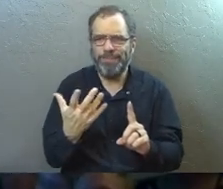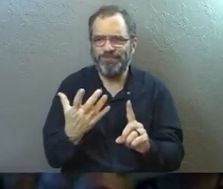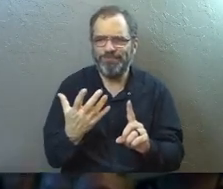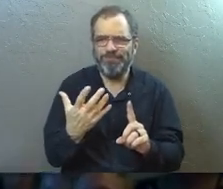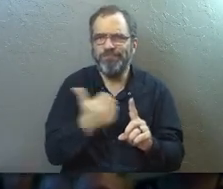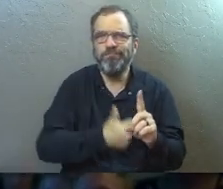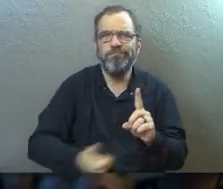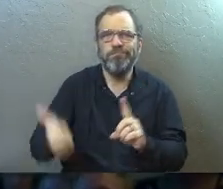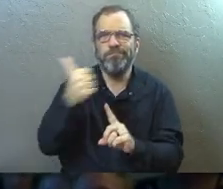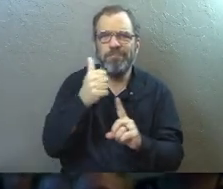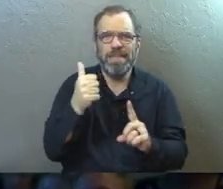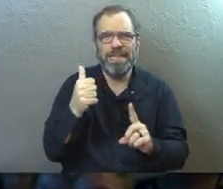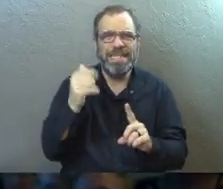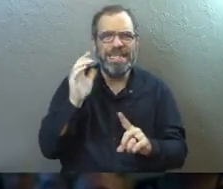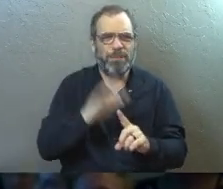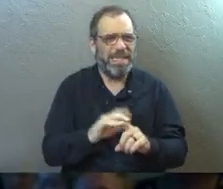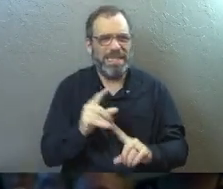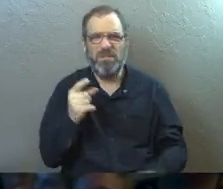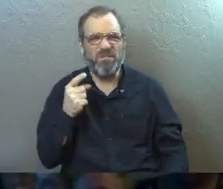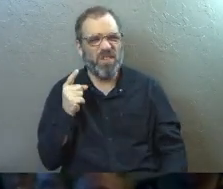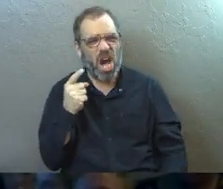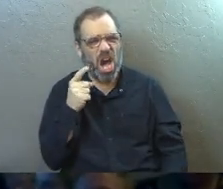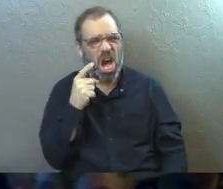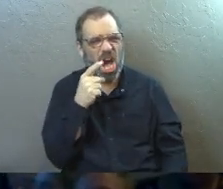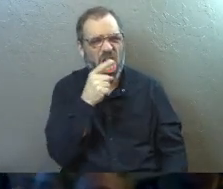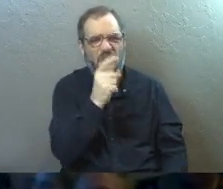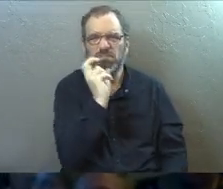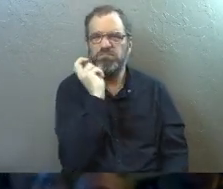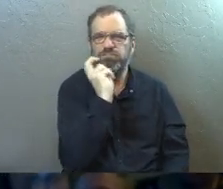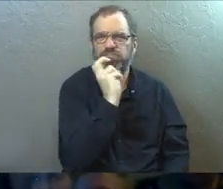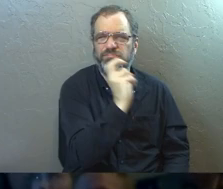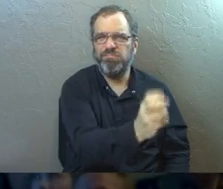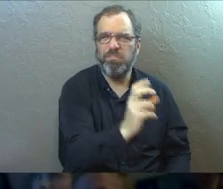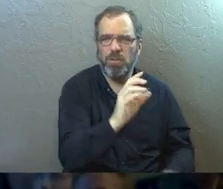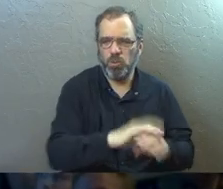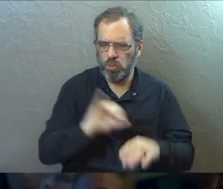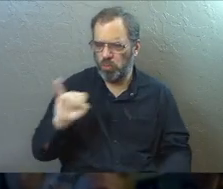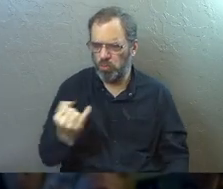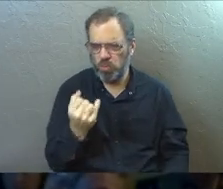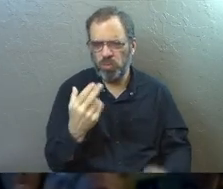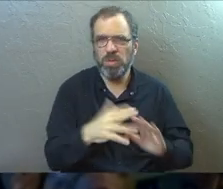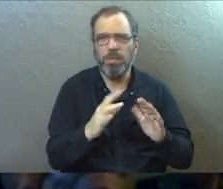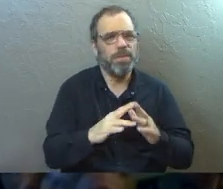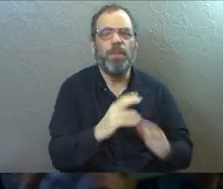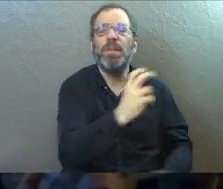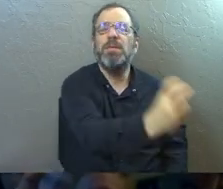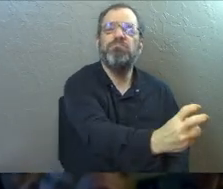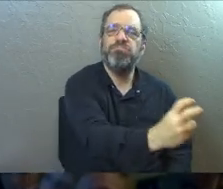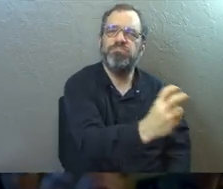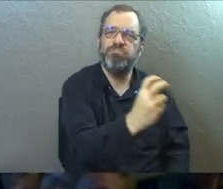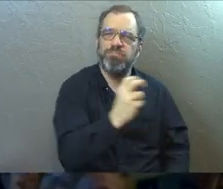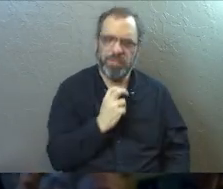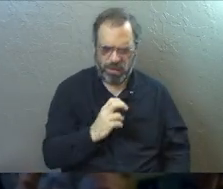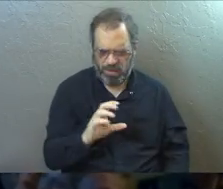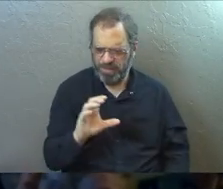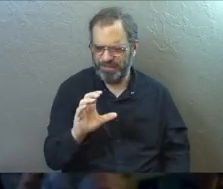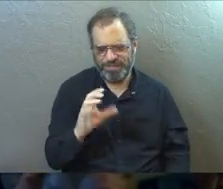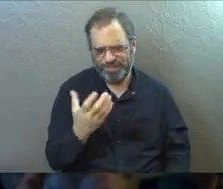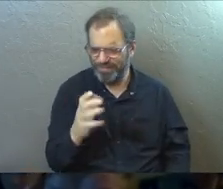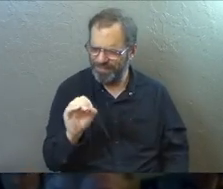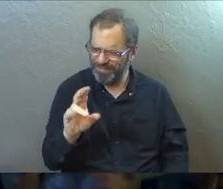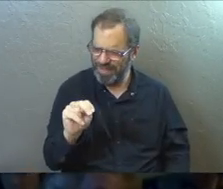Ethiopia. He's about a thousand miles away. He's traveled up here to Jerusalem. Now, Kondike or